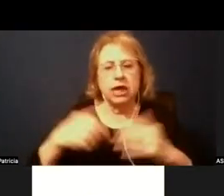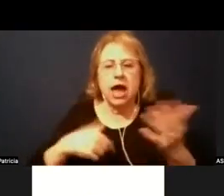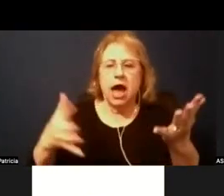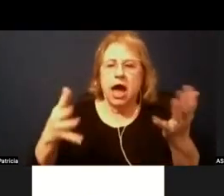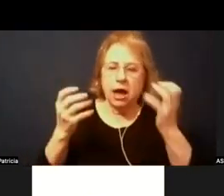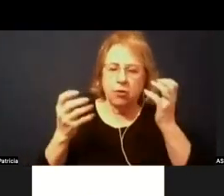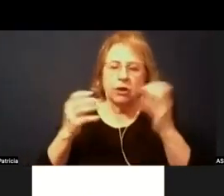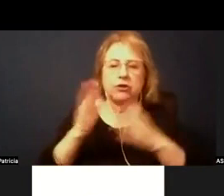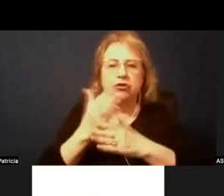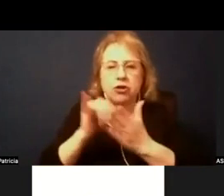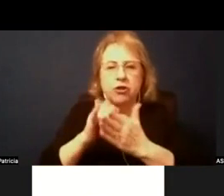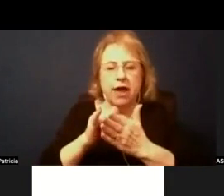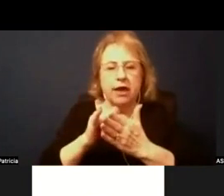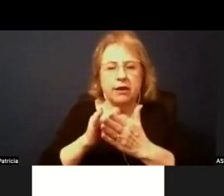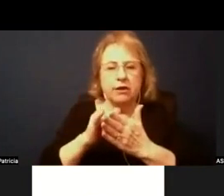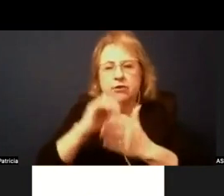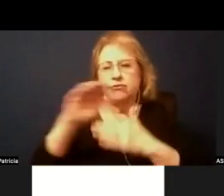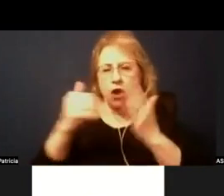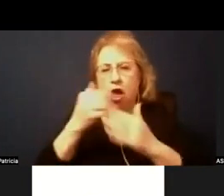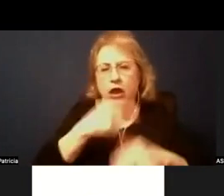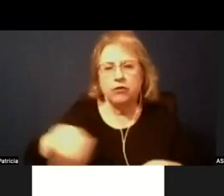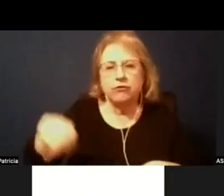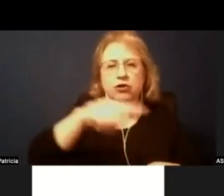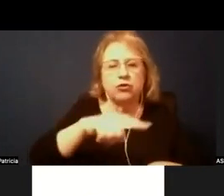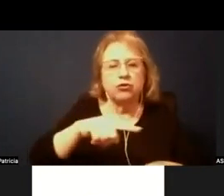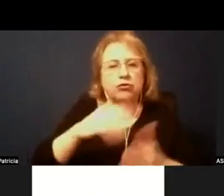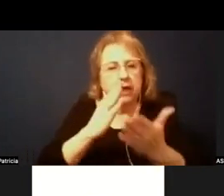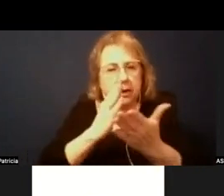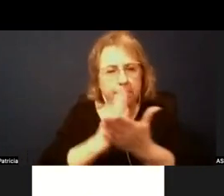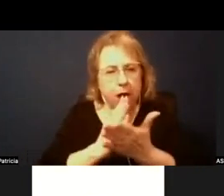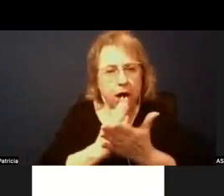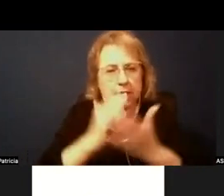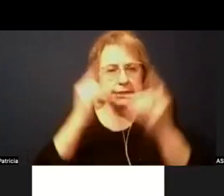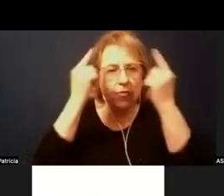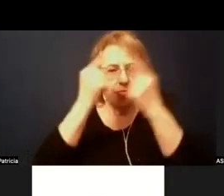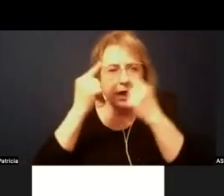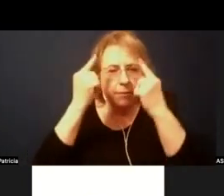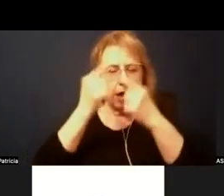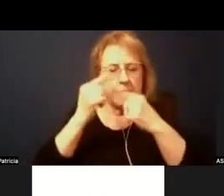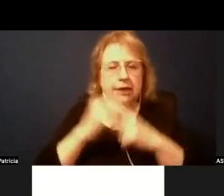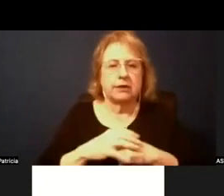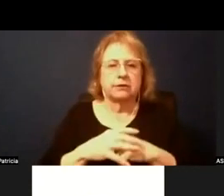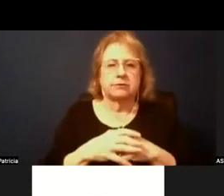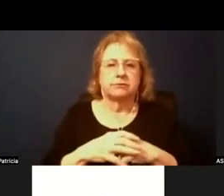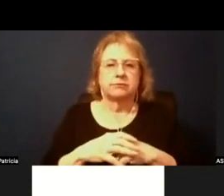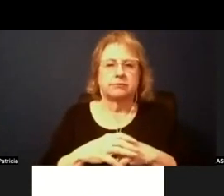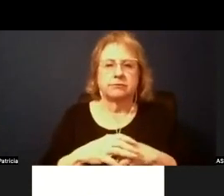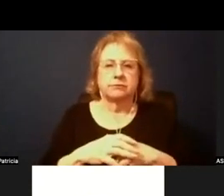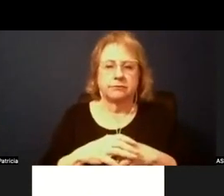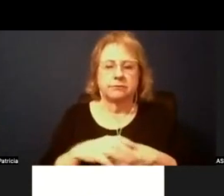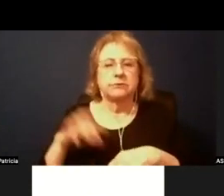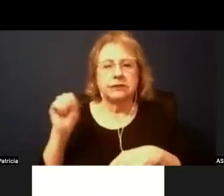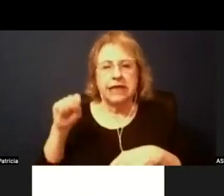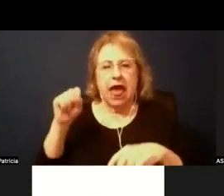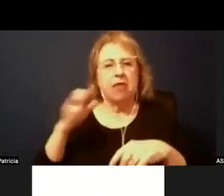us all to just take a pause and think about and yeah, that's